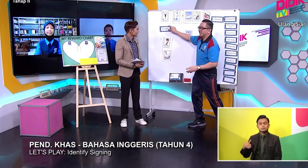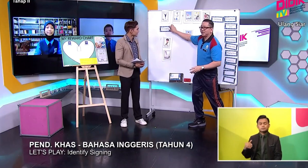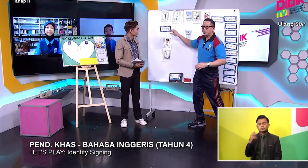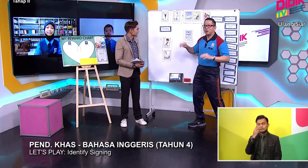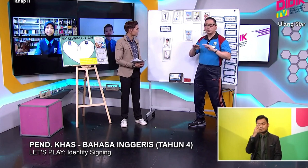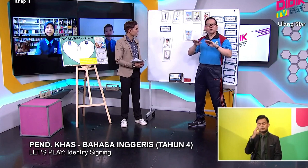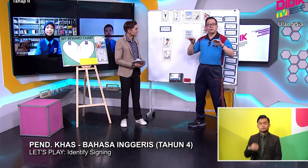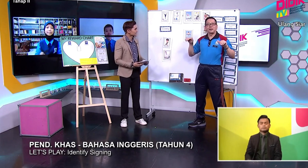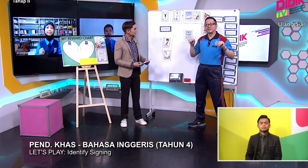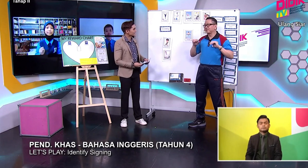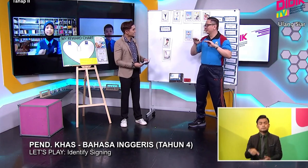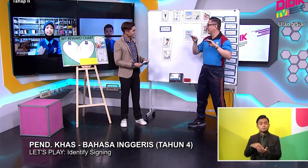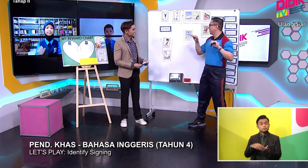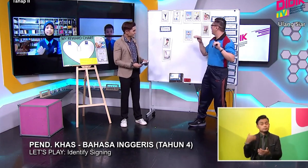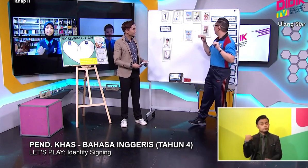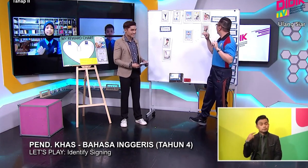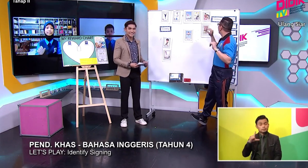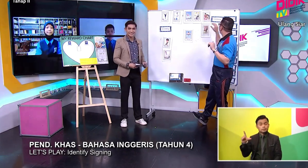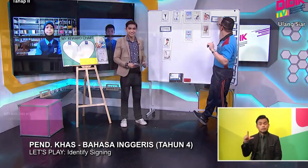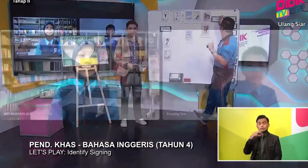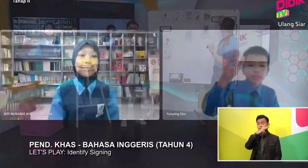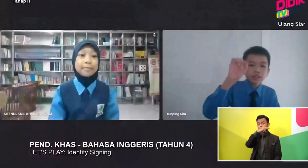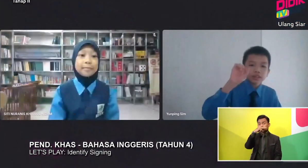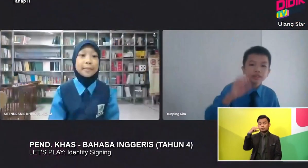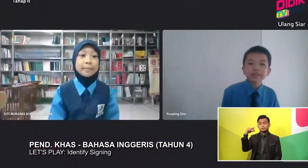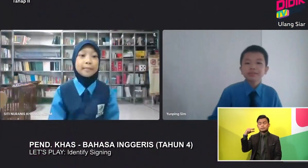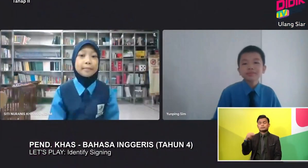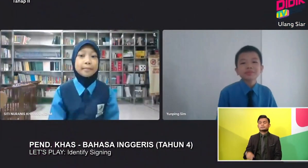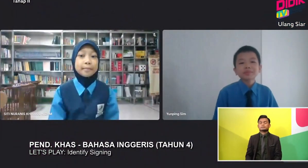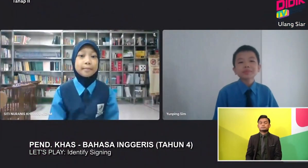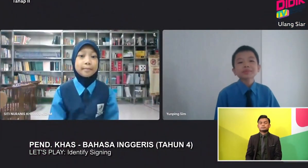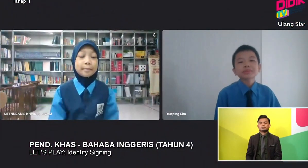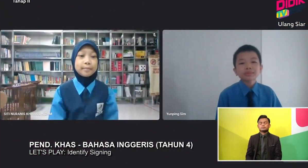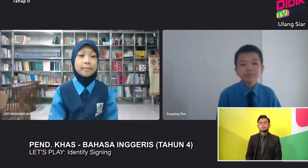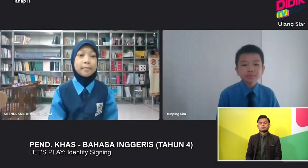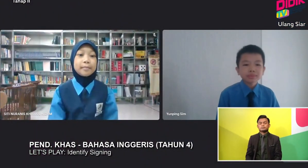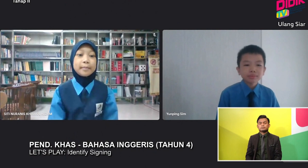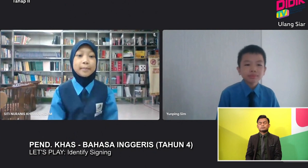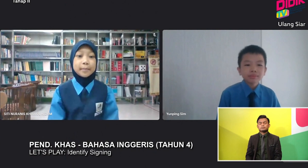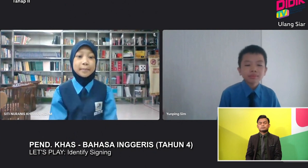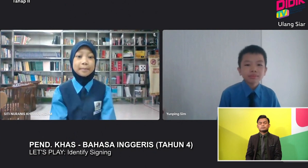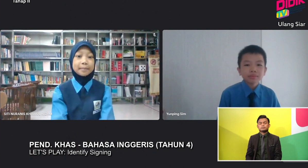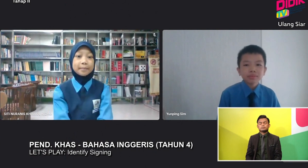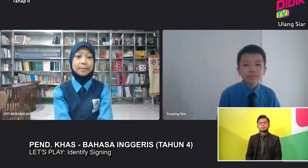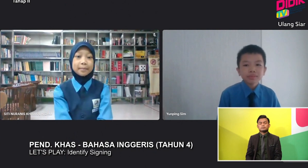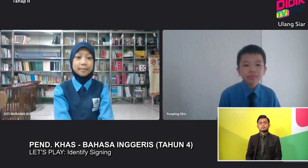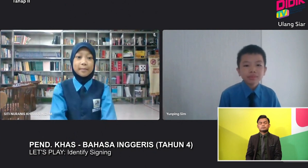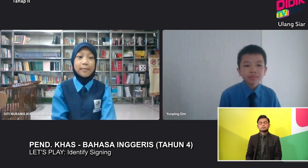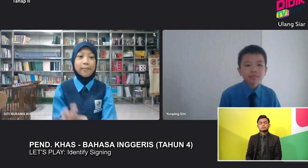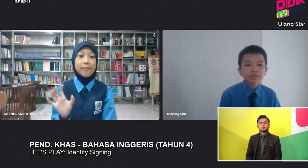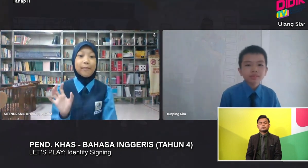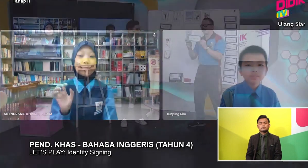This is swimming. Okay. This is the vocab. The spelling for swimming.